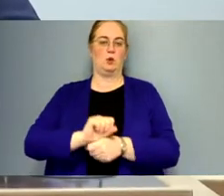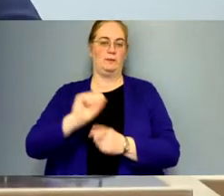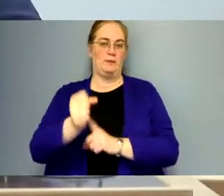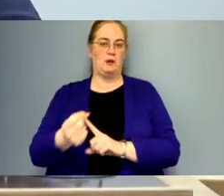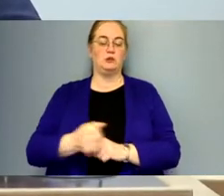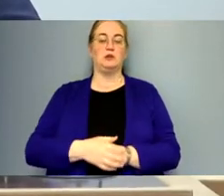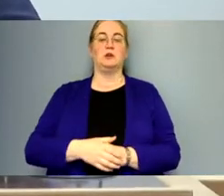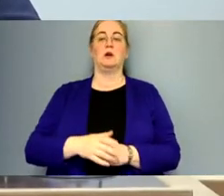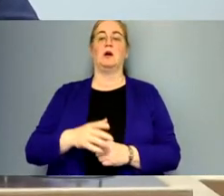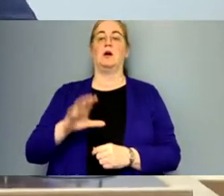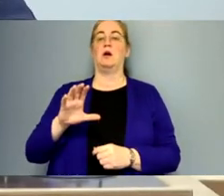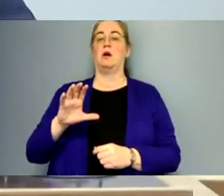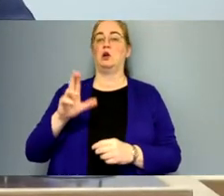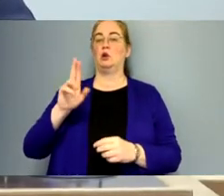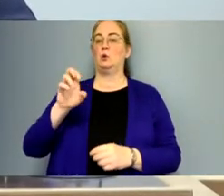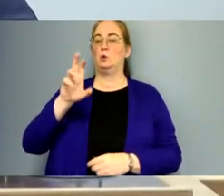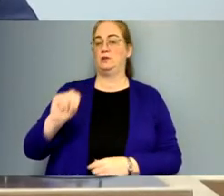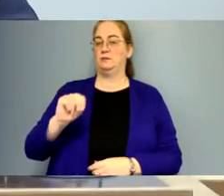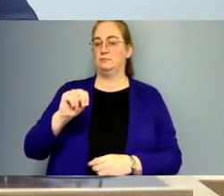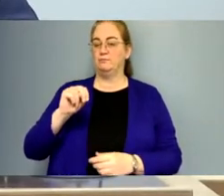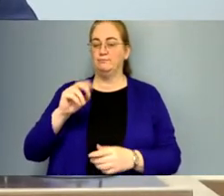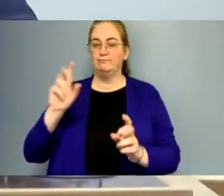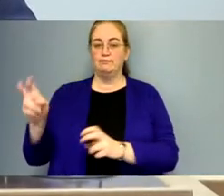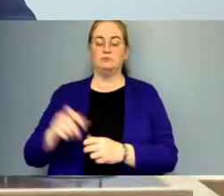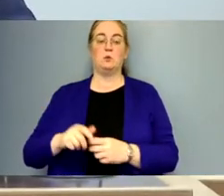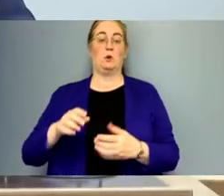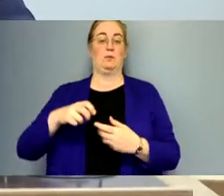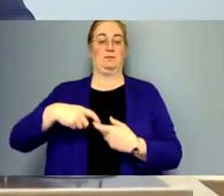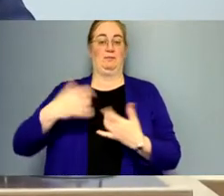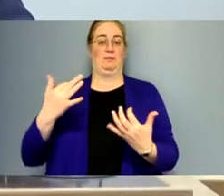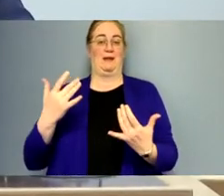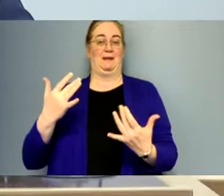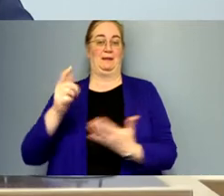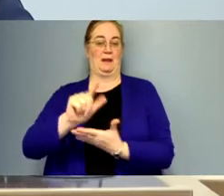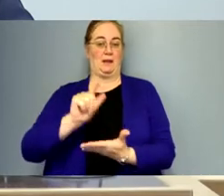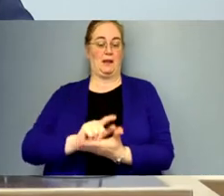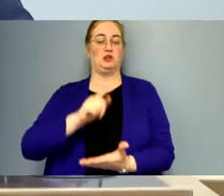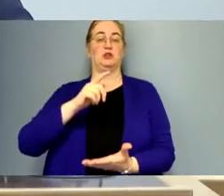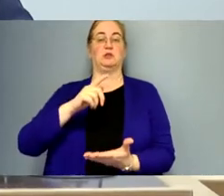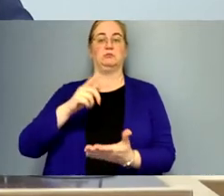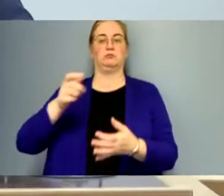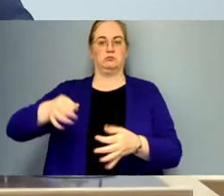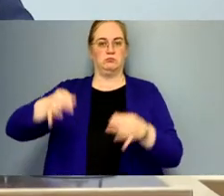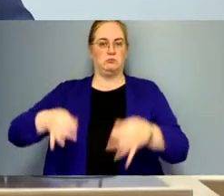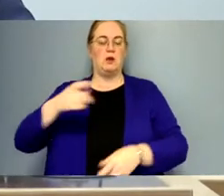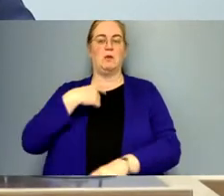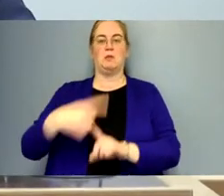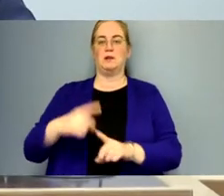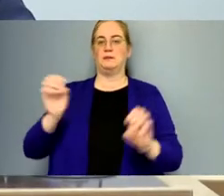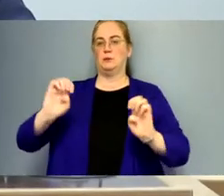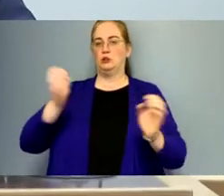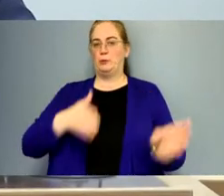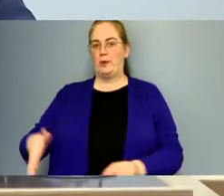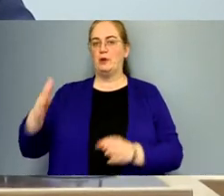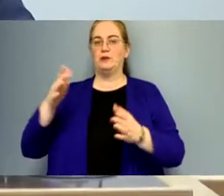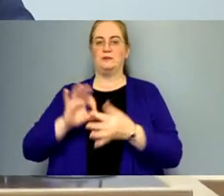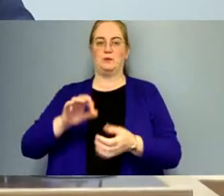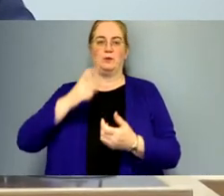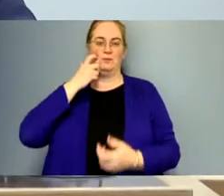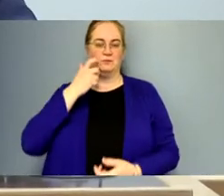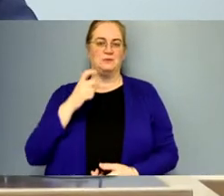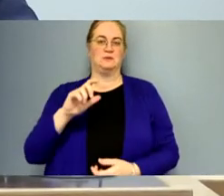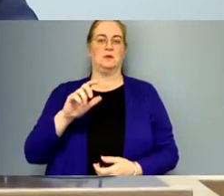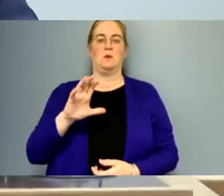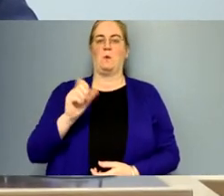collective bargaining matters, pending litigation, as well as emergency preparedness in dealing with the latest variant of